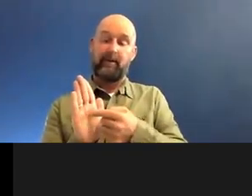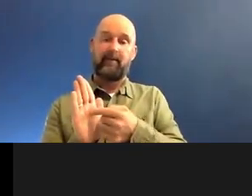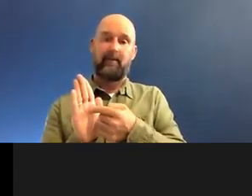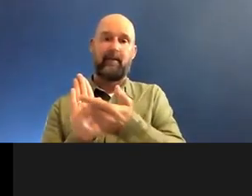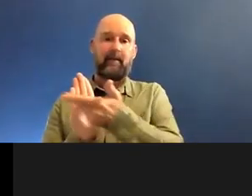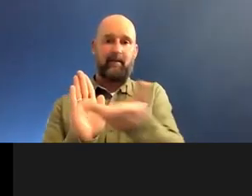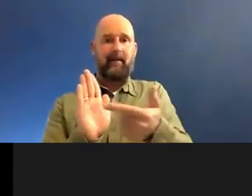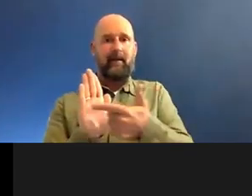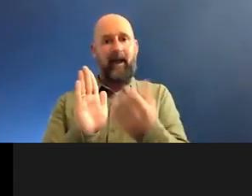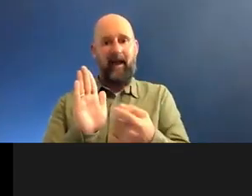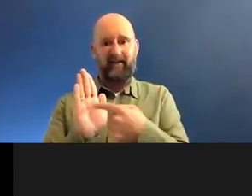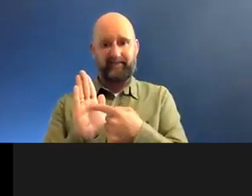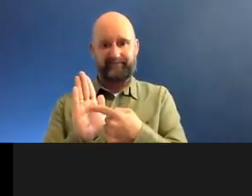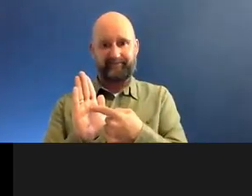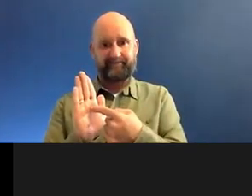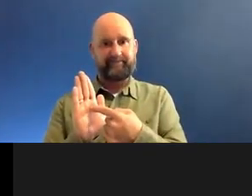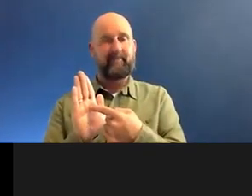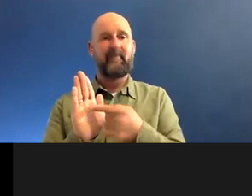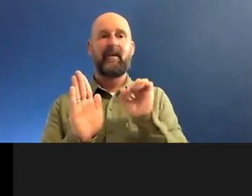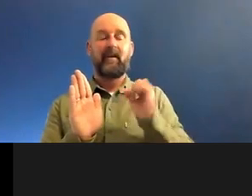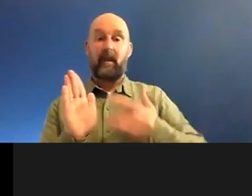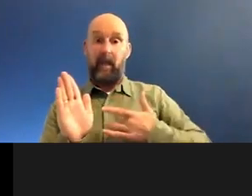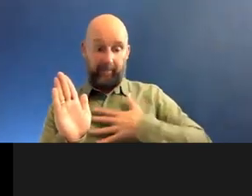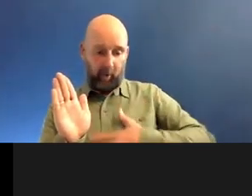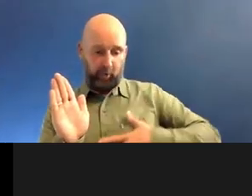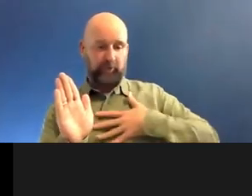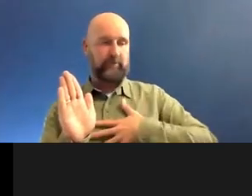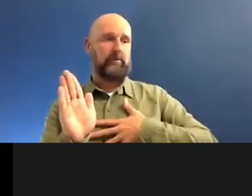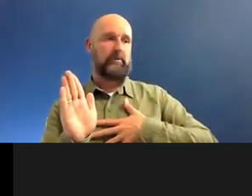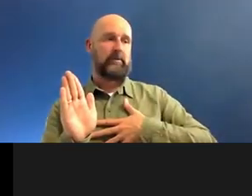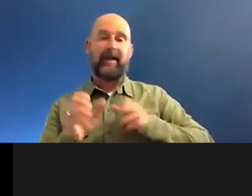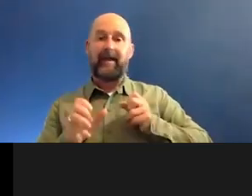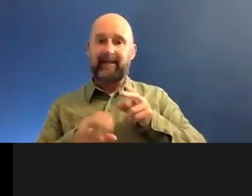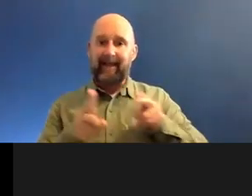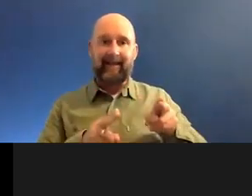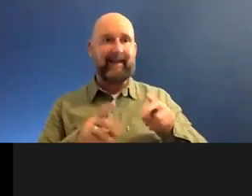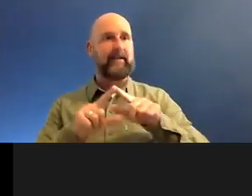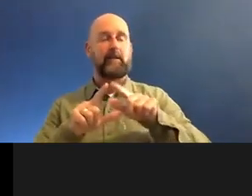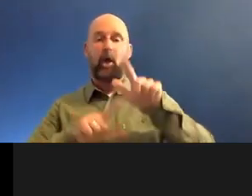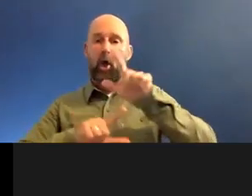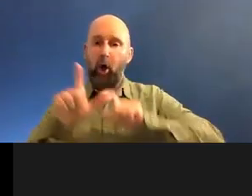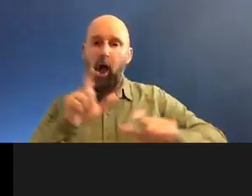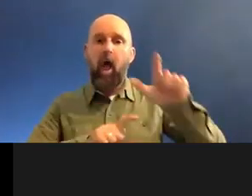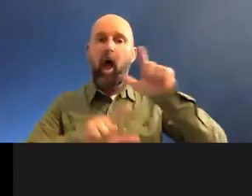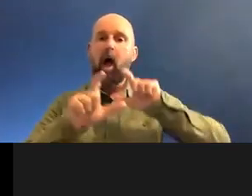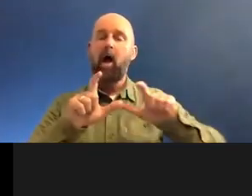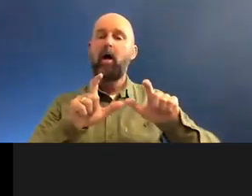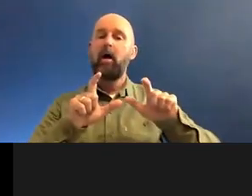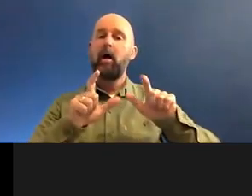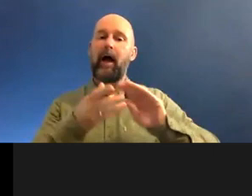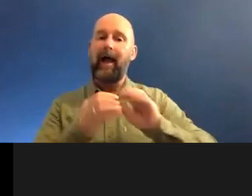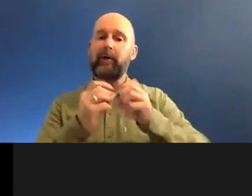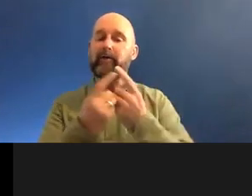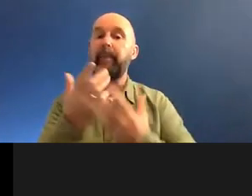So using all those kinds of like emotions and techniques and kind of things I like, I kind of could, um, create something new.